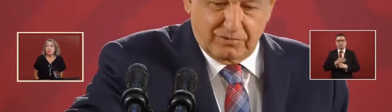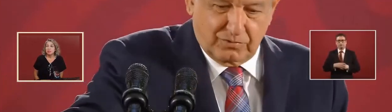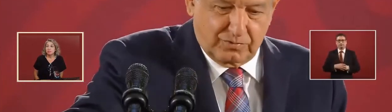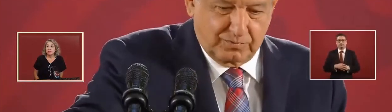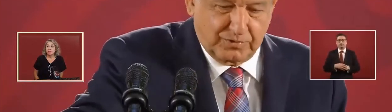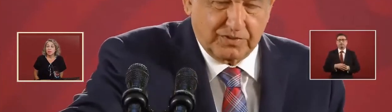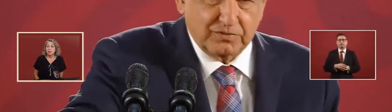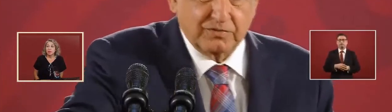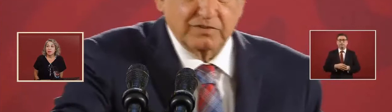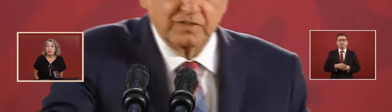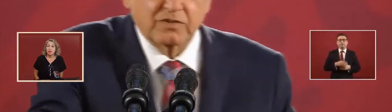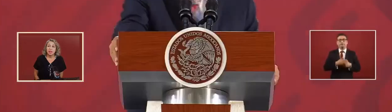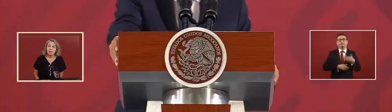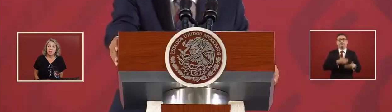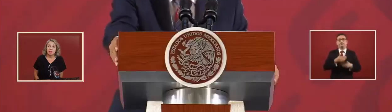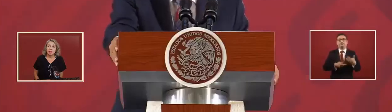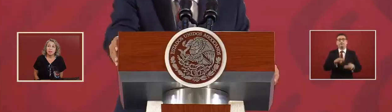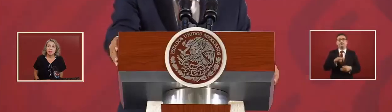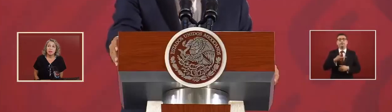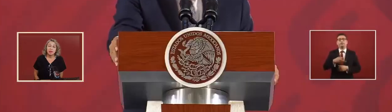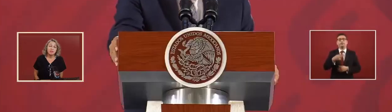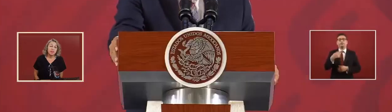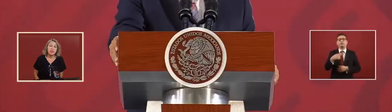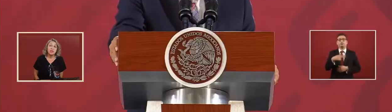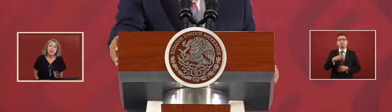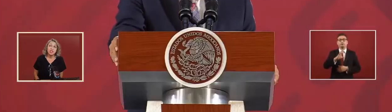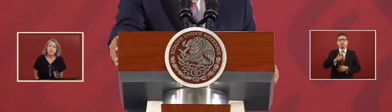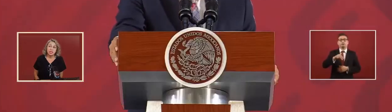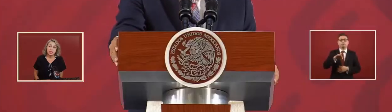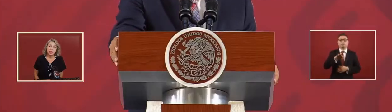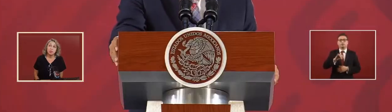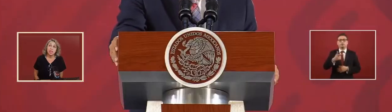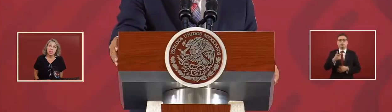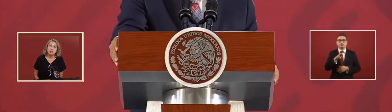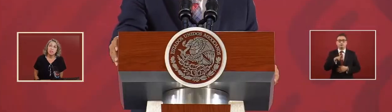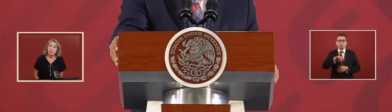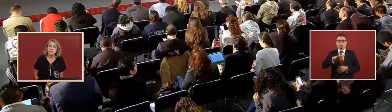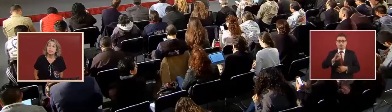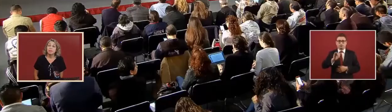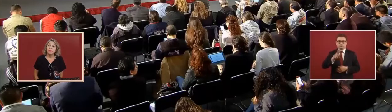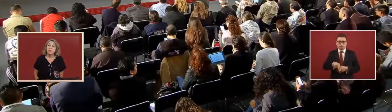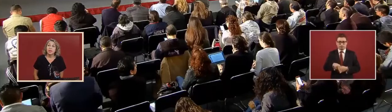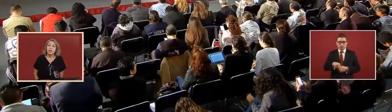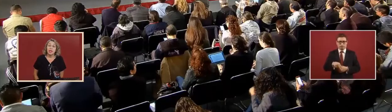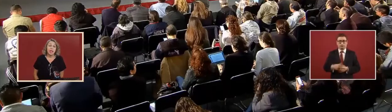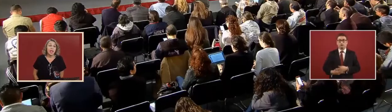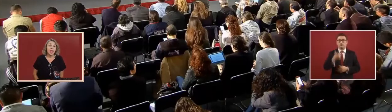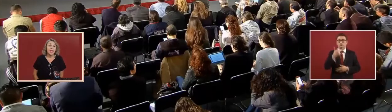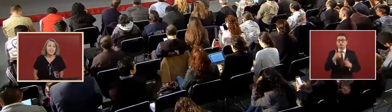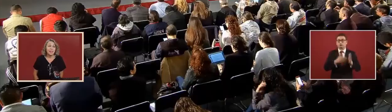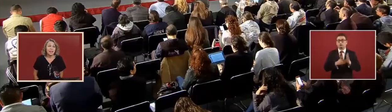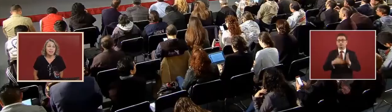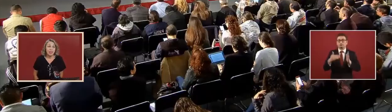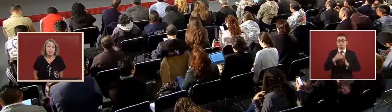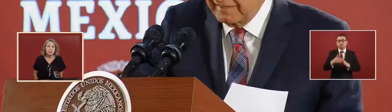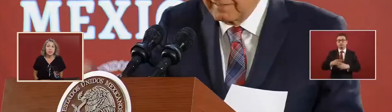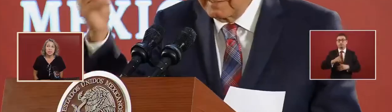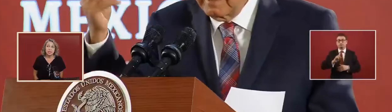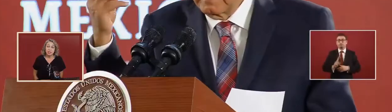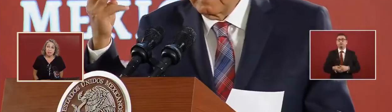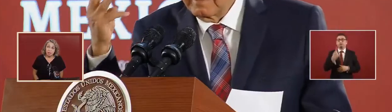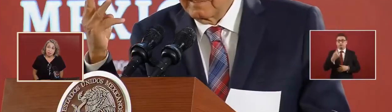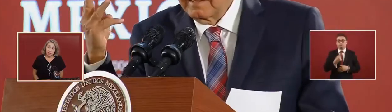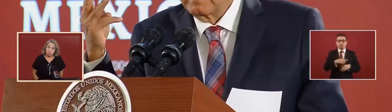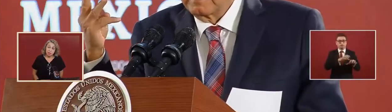configuration is what they called it 8,000 million dollars